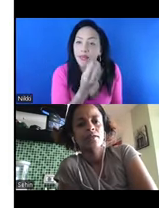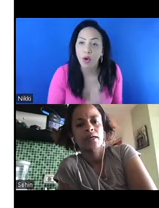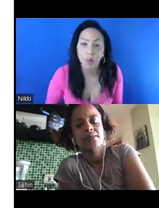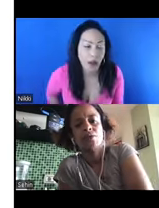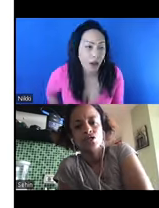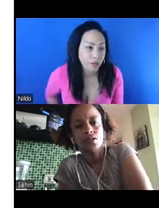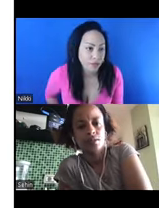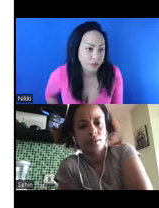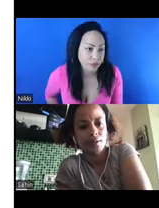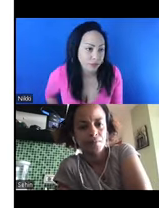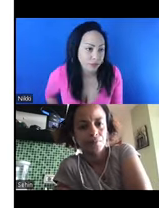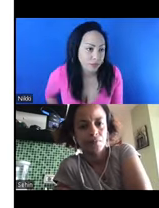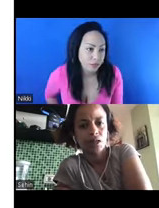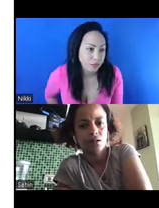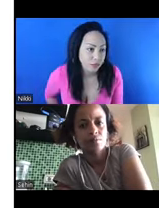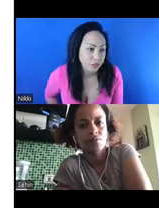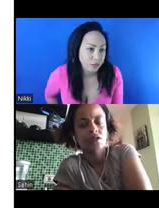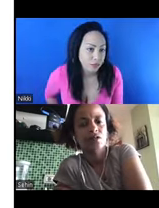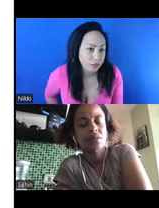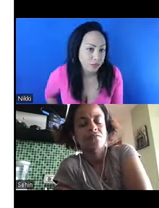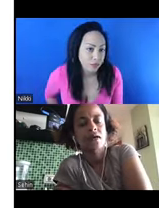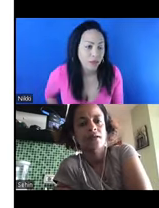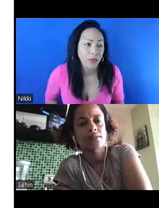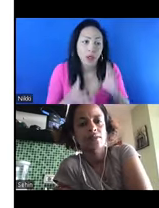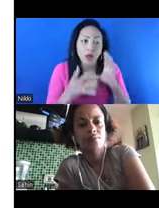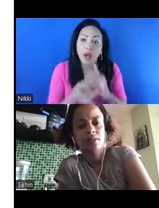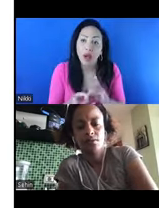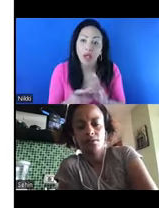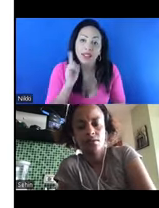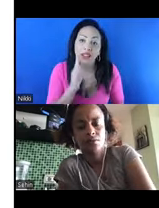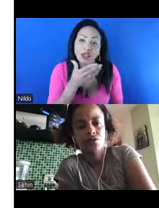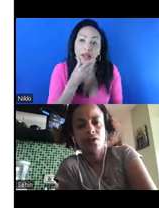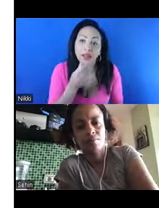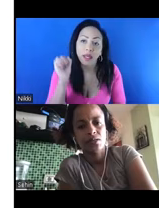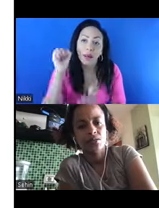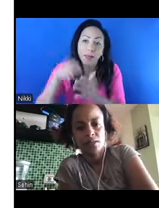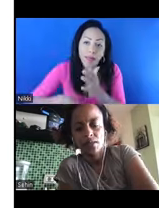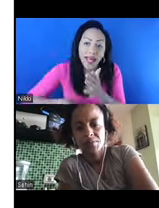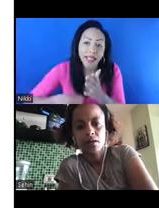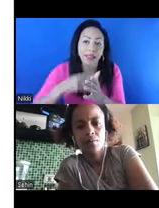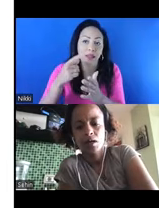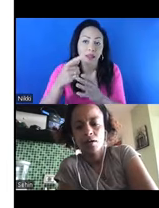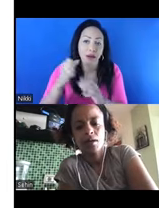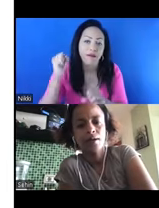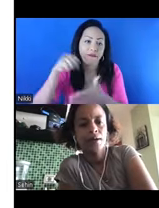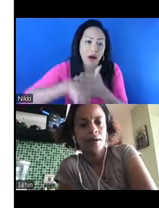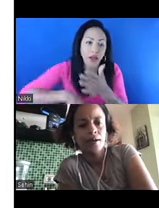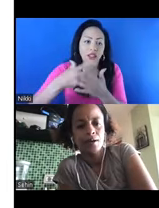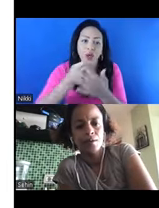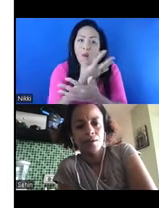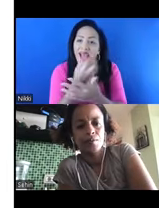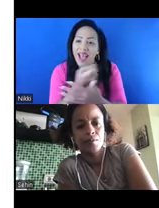And as I mentioned, in terms of gender-based violence, it's the series of campaigns. So all these names are Namharic.